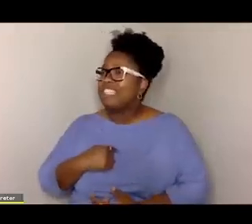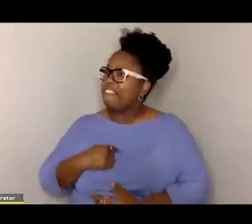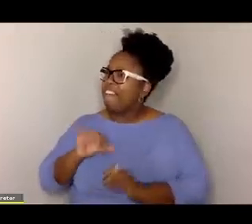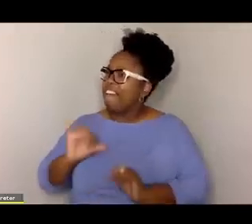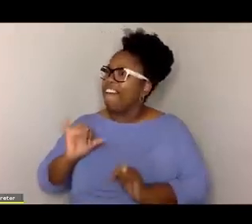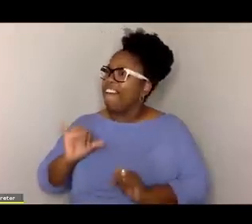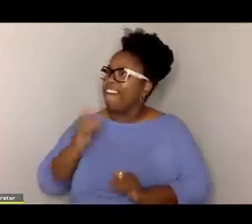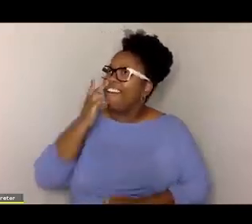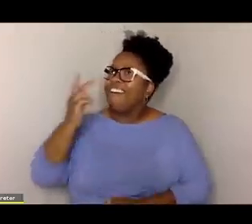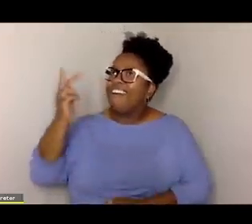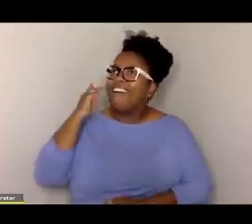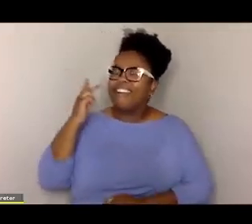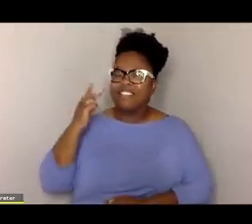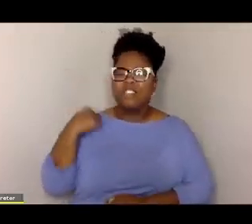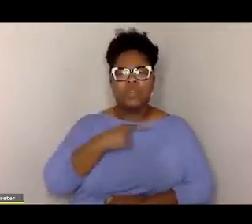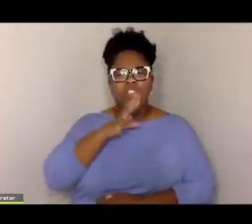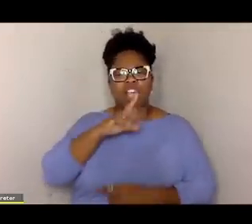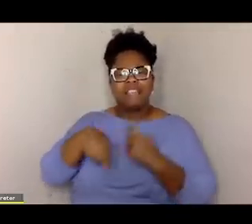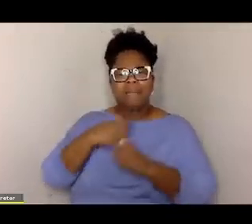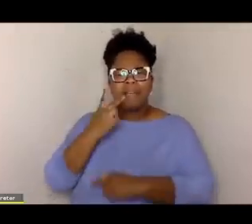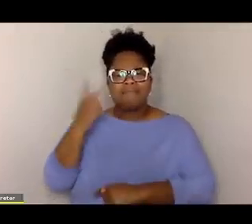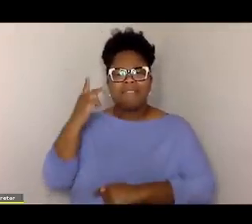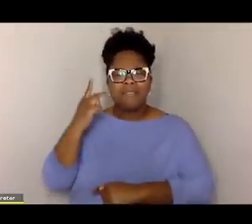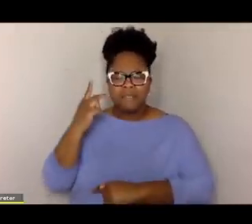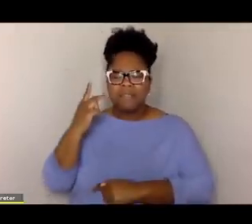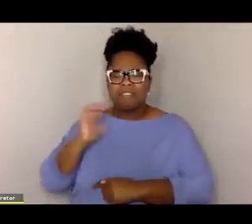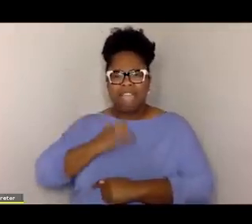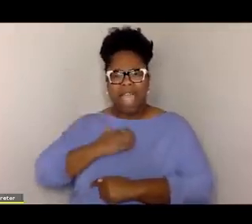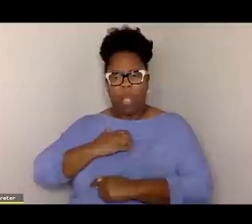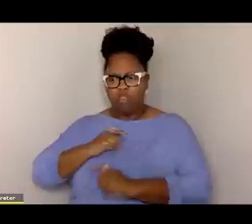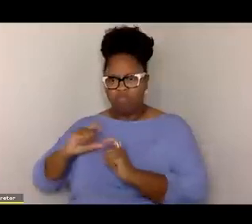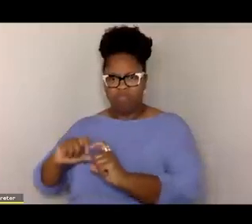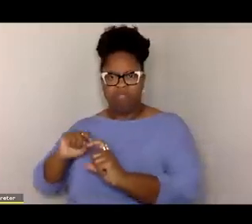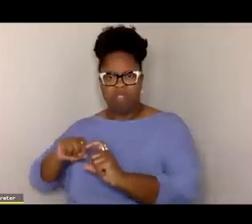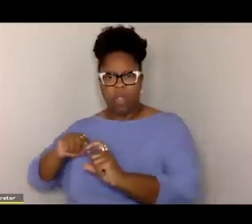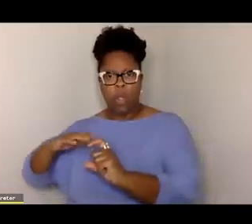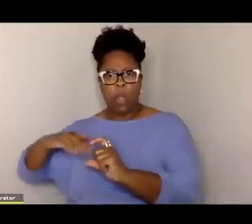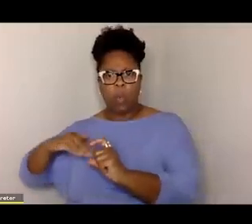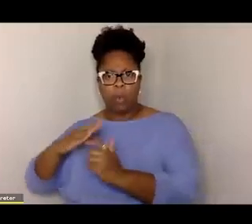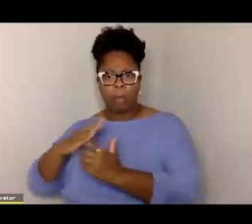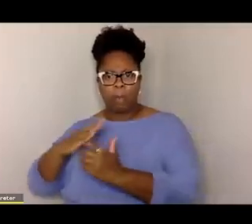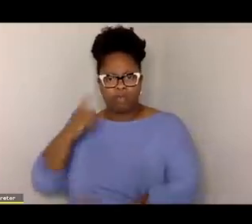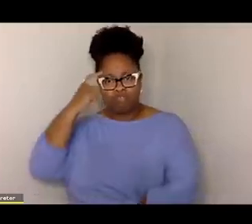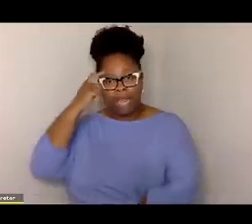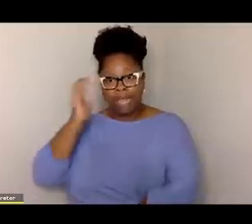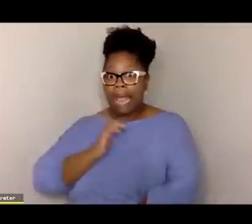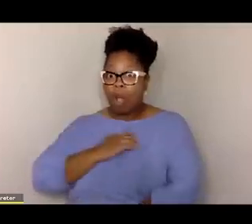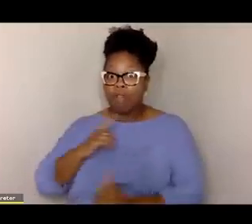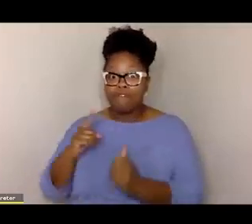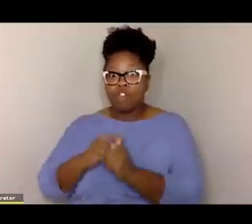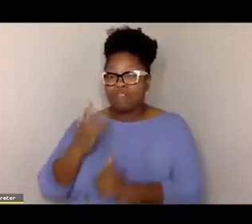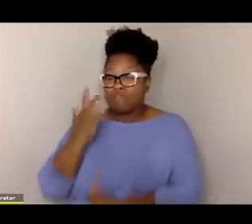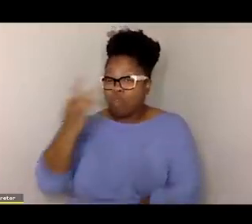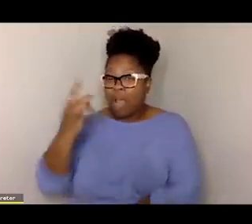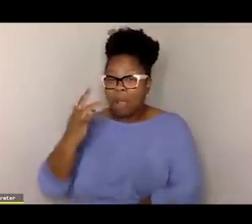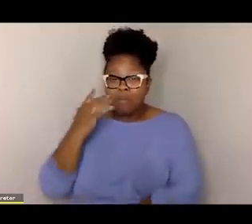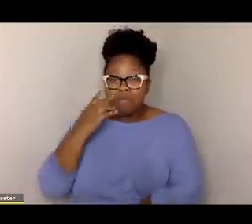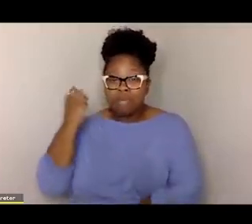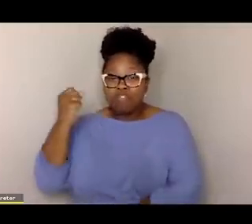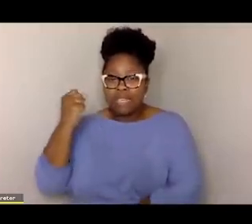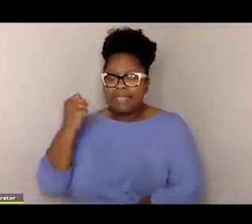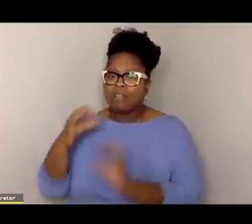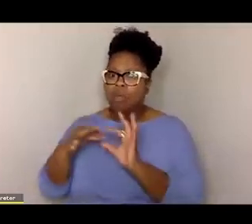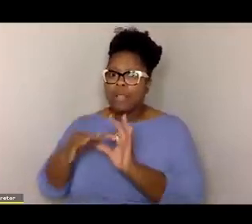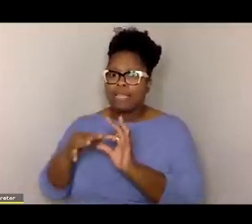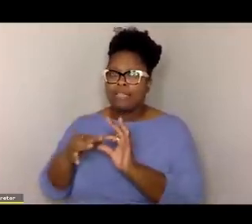so we were talking about these memories we have in the lower parts of our brain. One of the first primal sets of memories we have have to do with